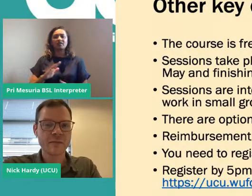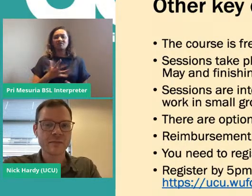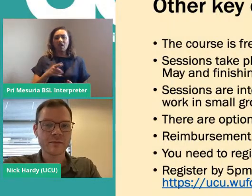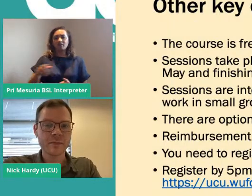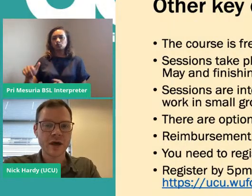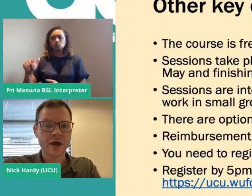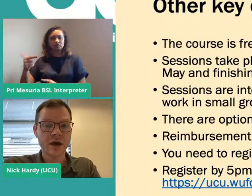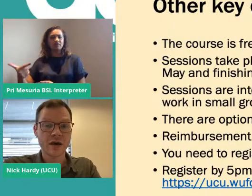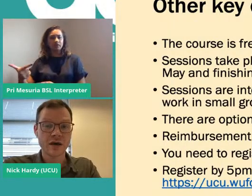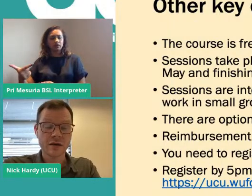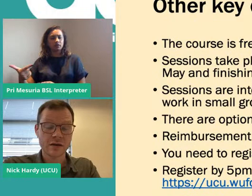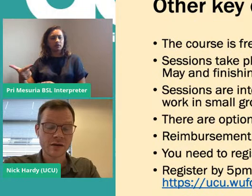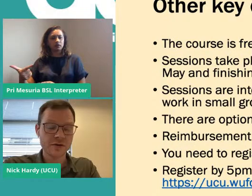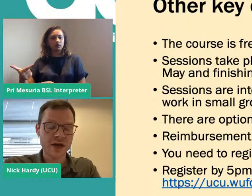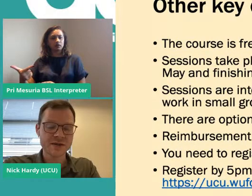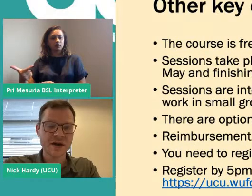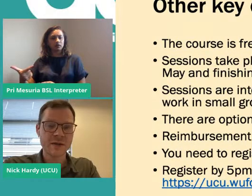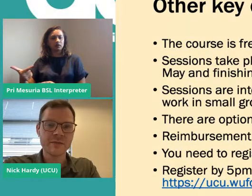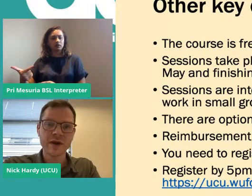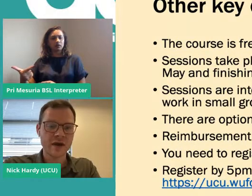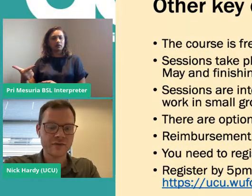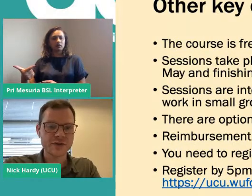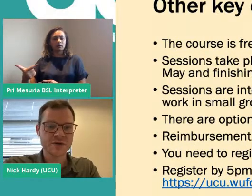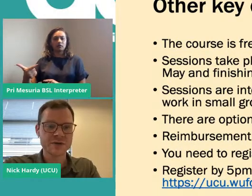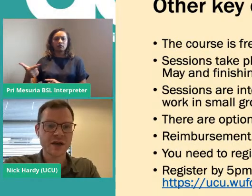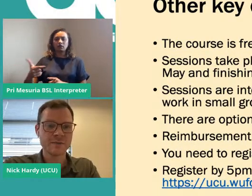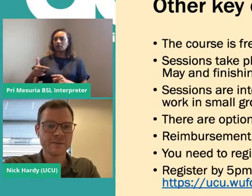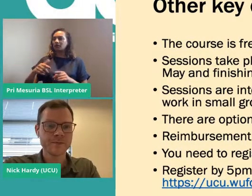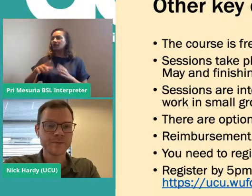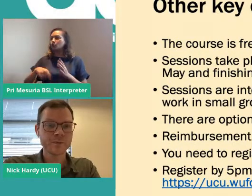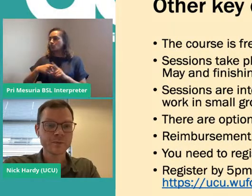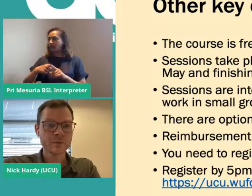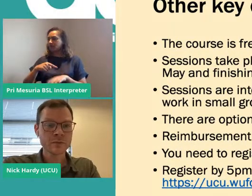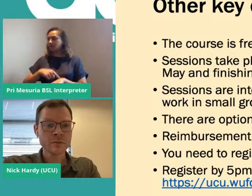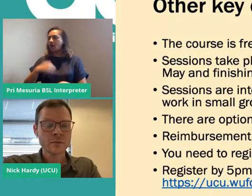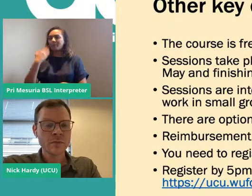7 p.m. UK time every Tuesday.